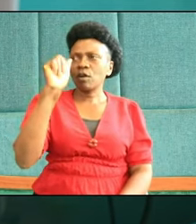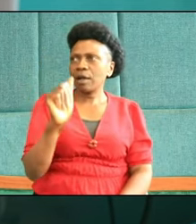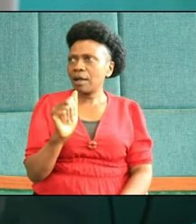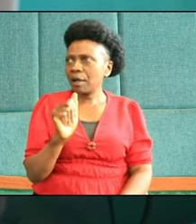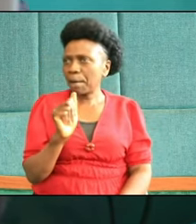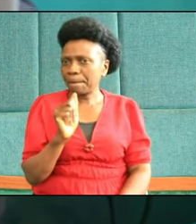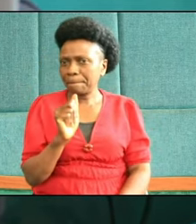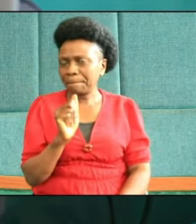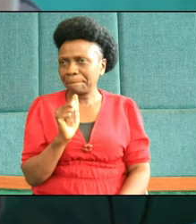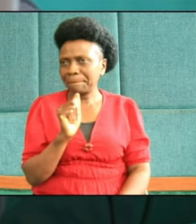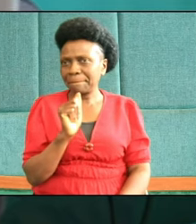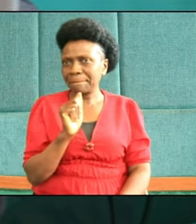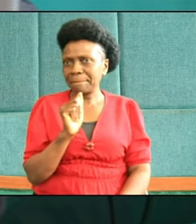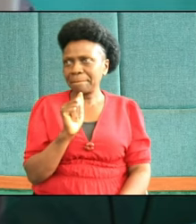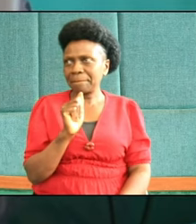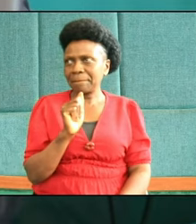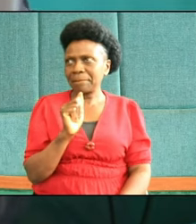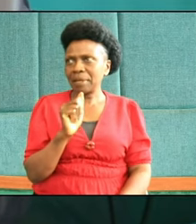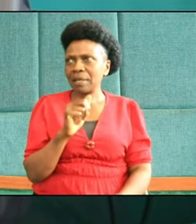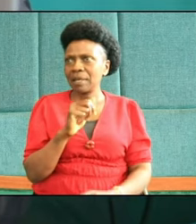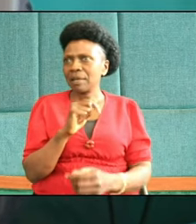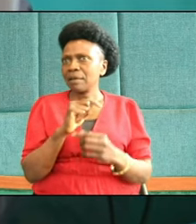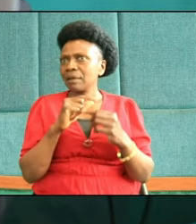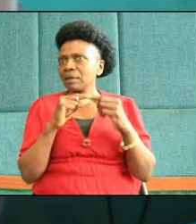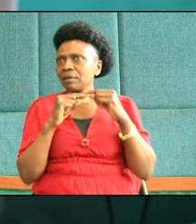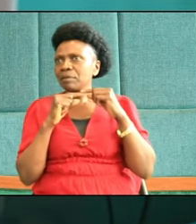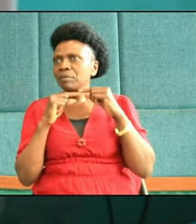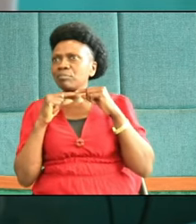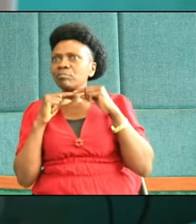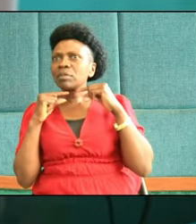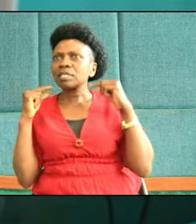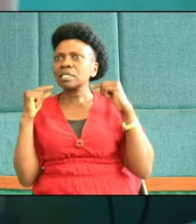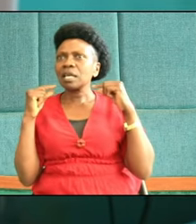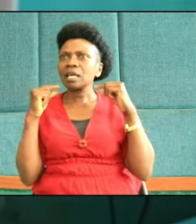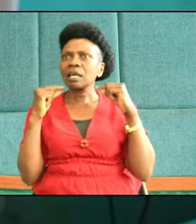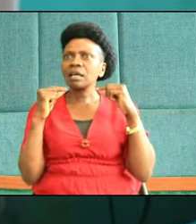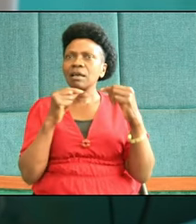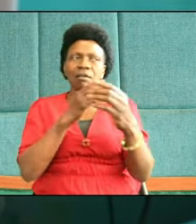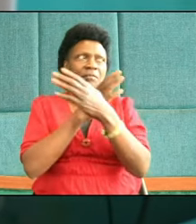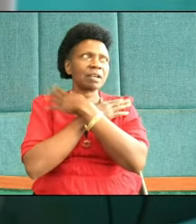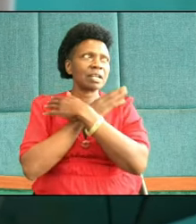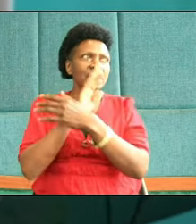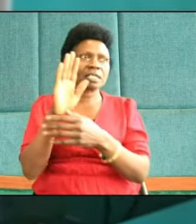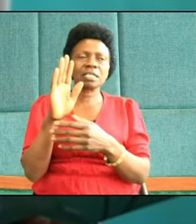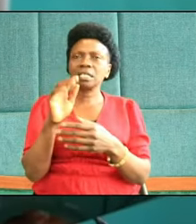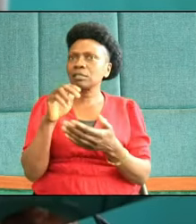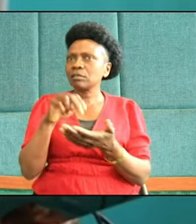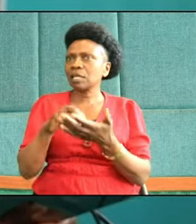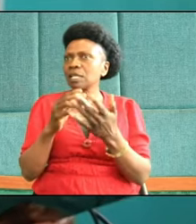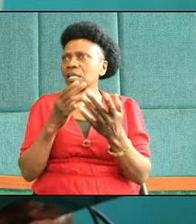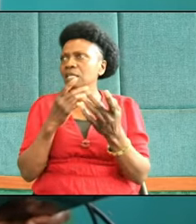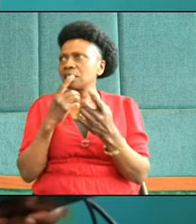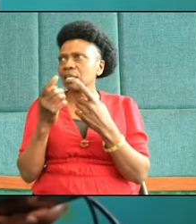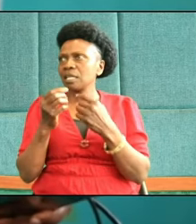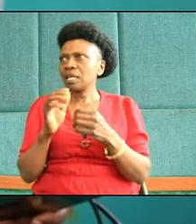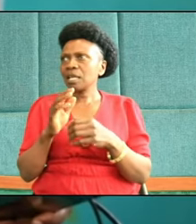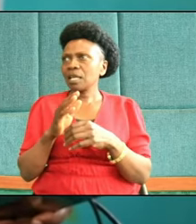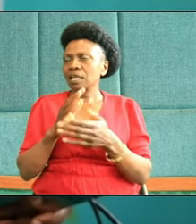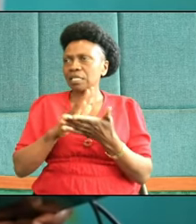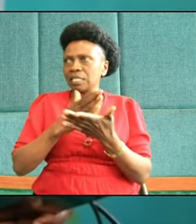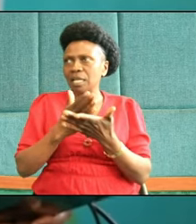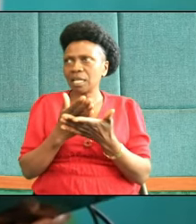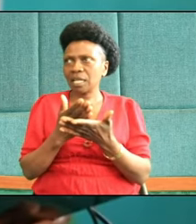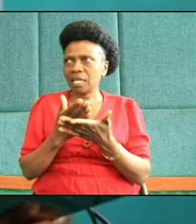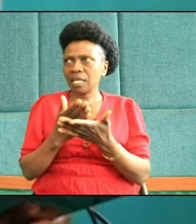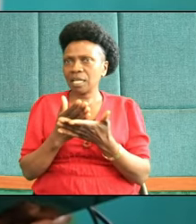one of our professors, Pastor David Donyambo, said, My dear student, why can't you go and share